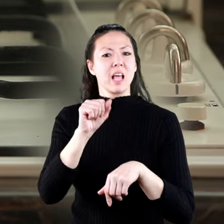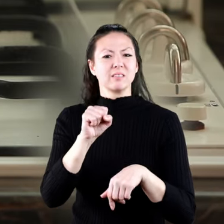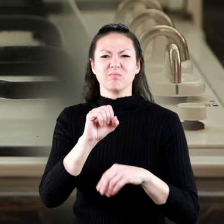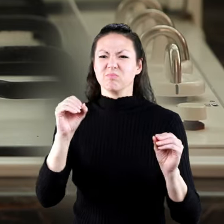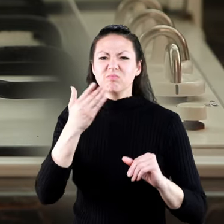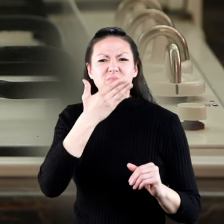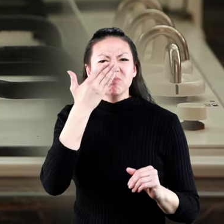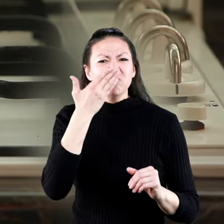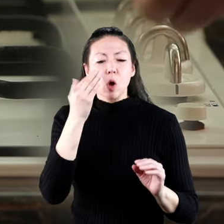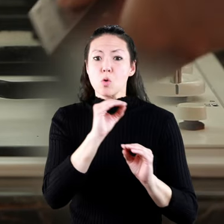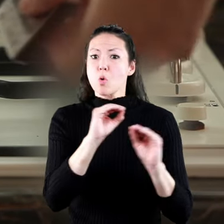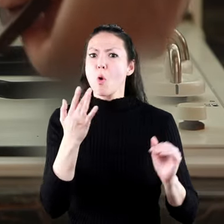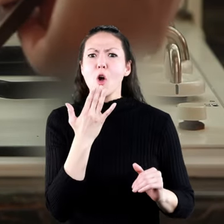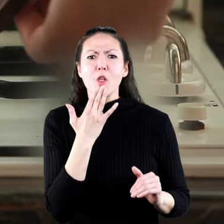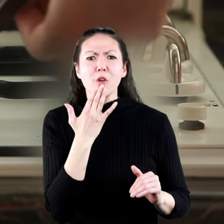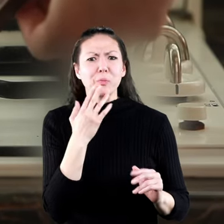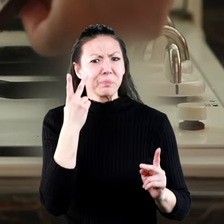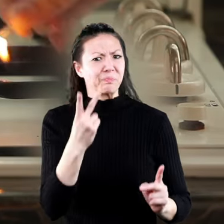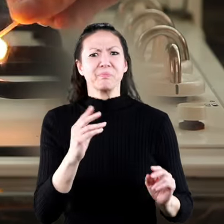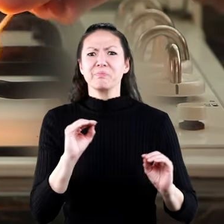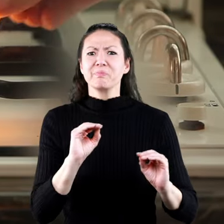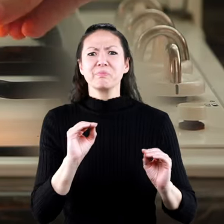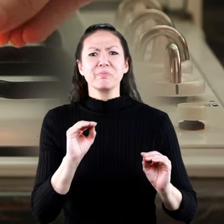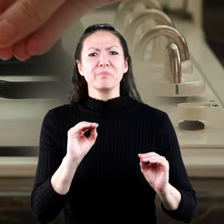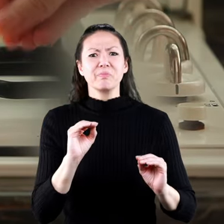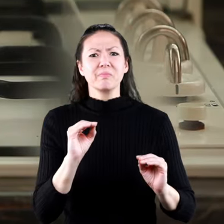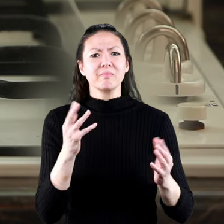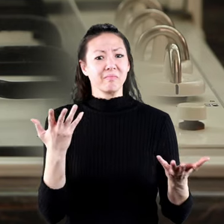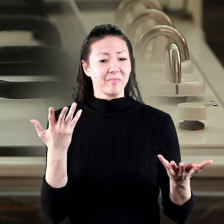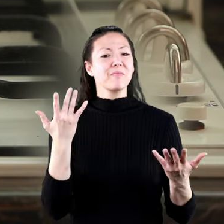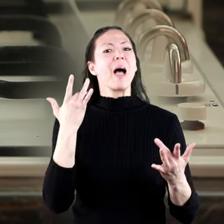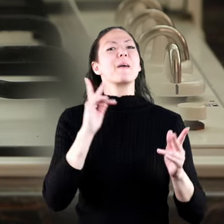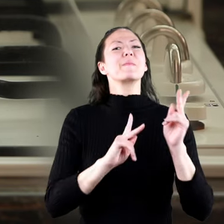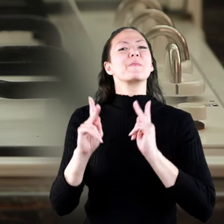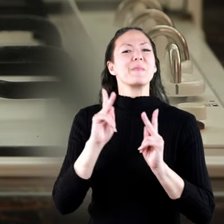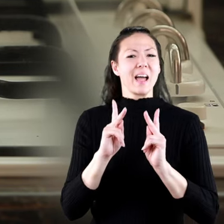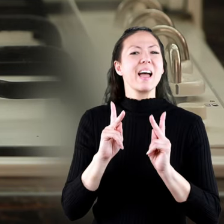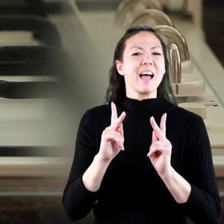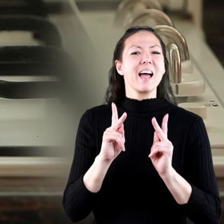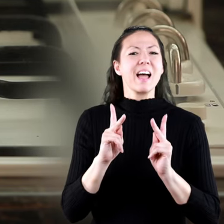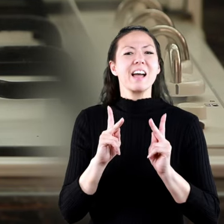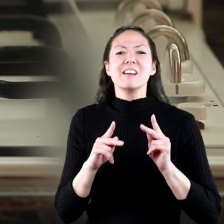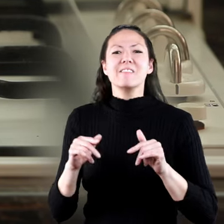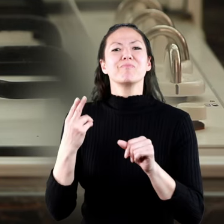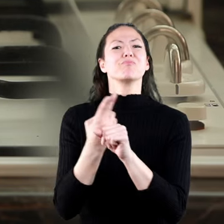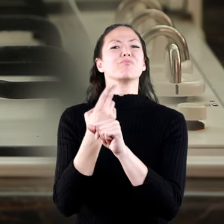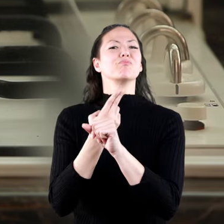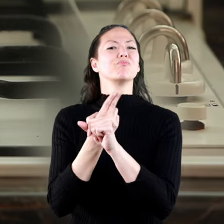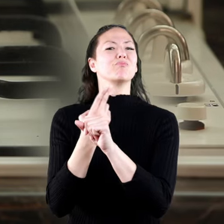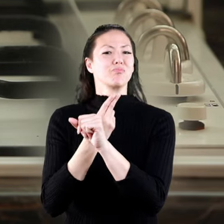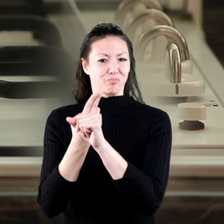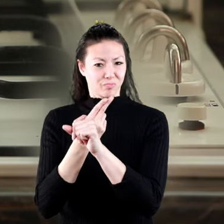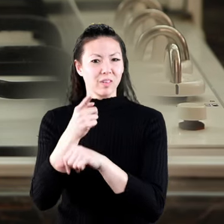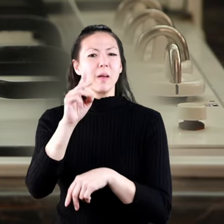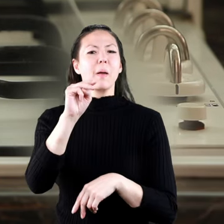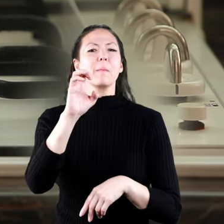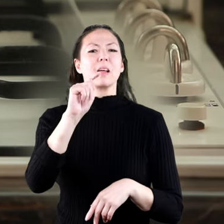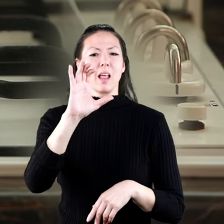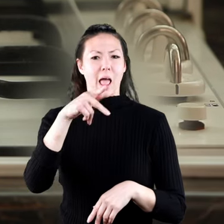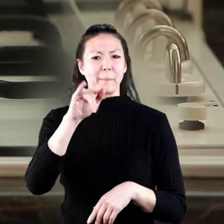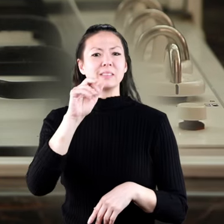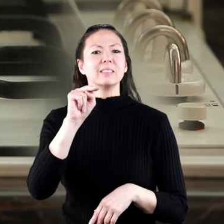natural gas has no odor and no color, which is why people who distribute it commonly add a uniquely scented chemical called